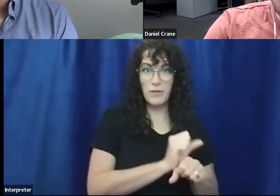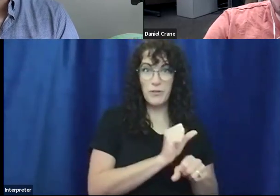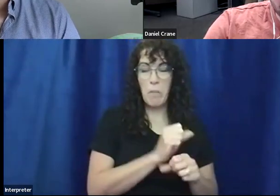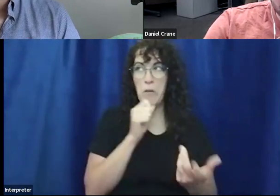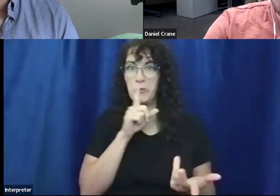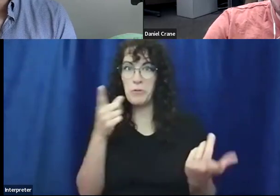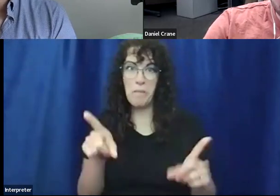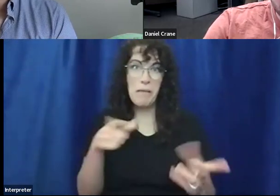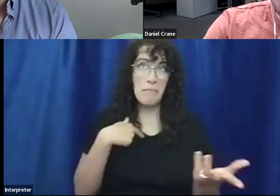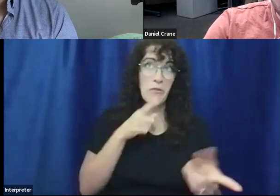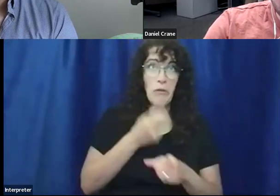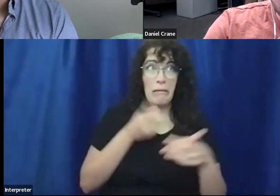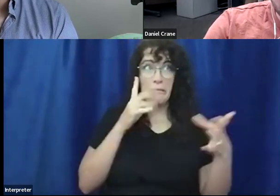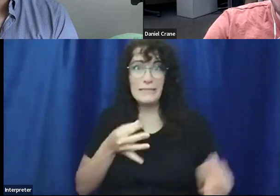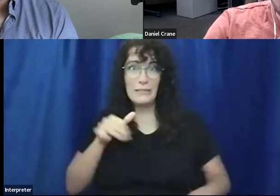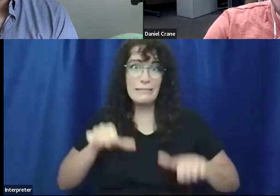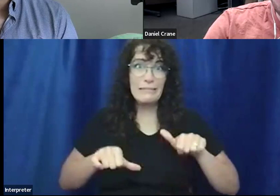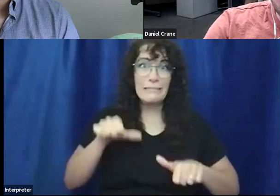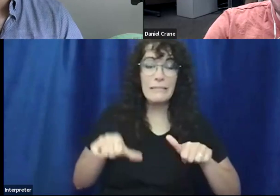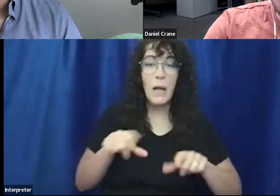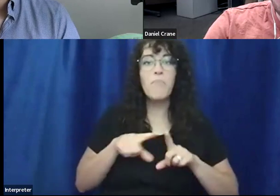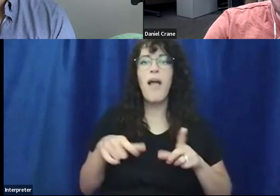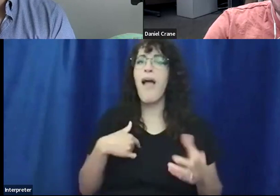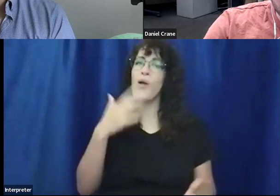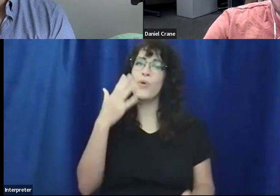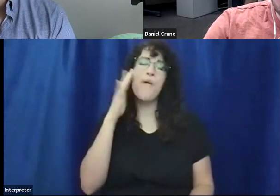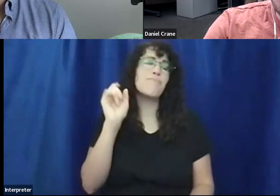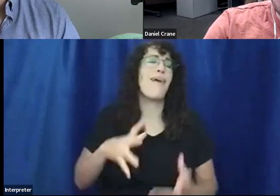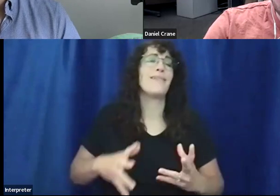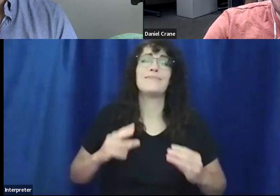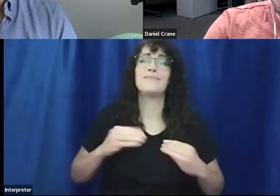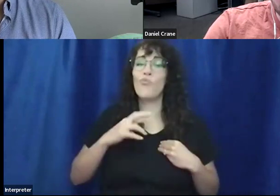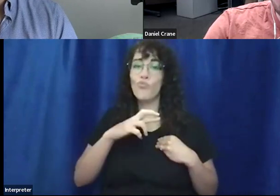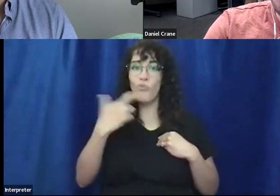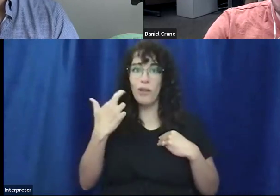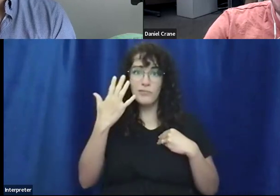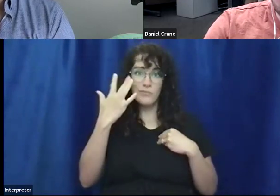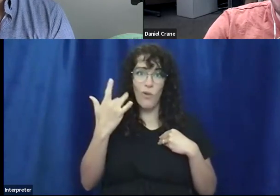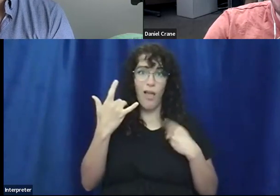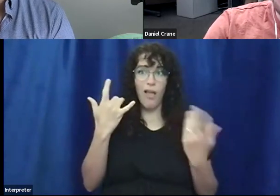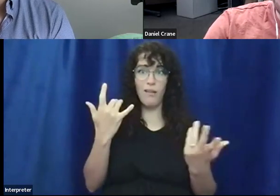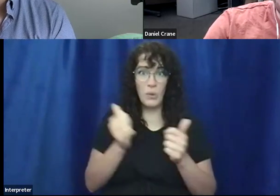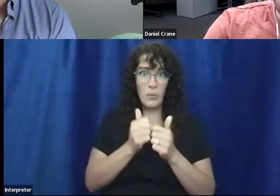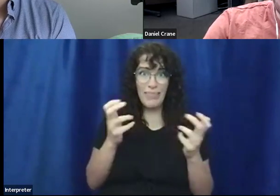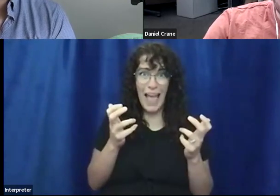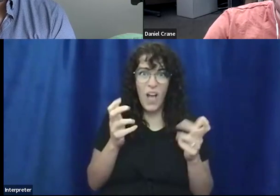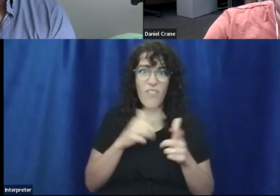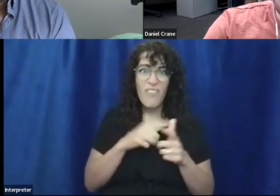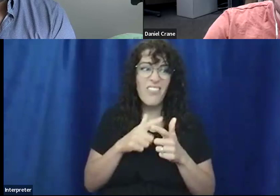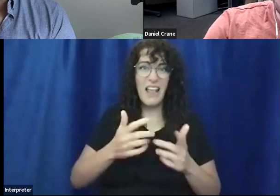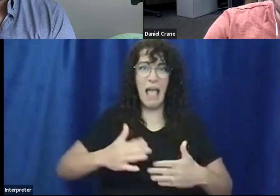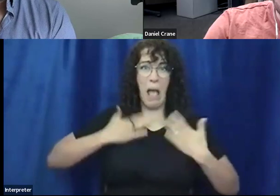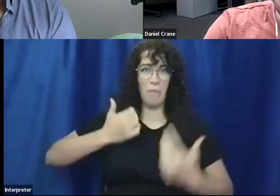uh, didn't know if I made the right decision, but I knew that I had to take the risk, uh, because otherwise I, I wouldn't truly be happy with myself.